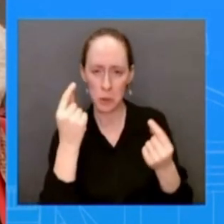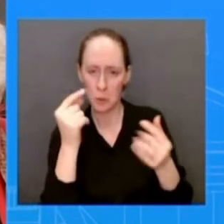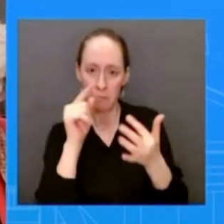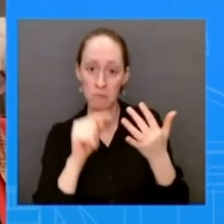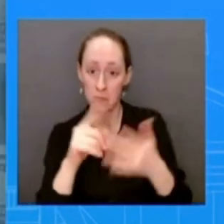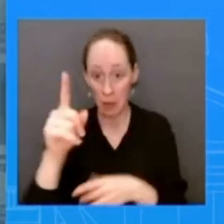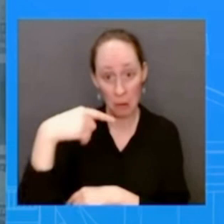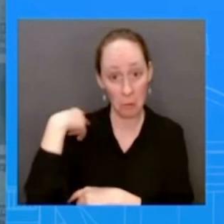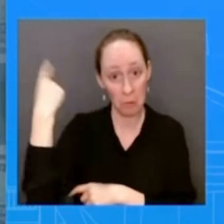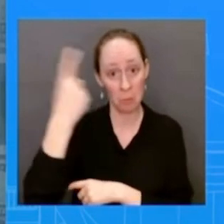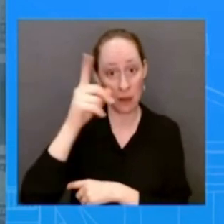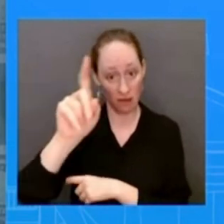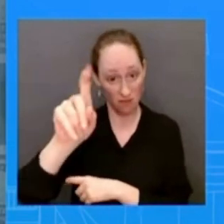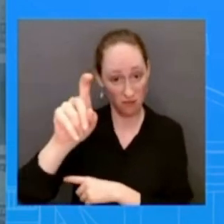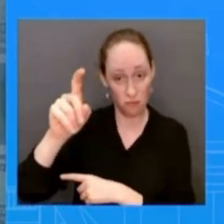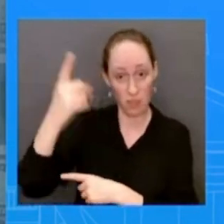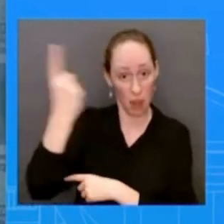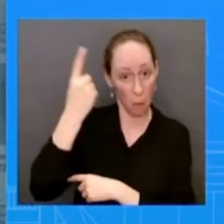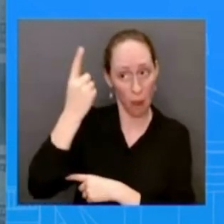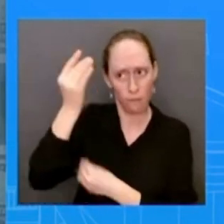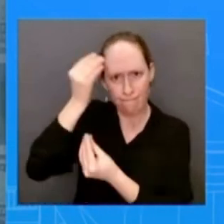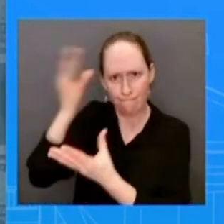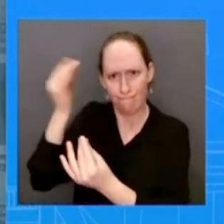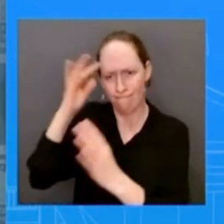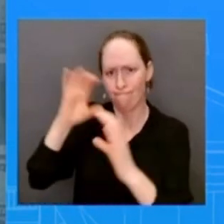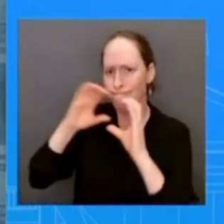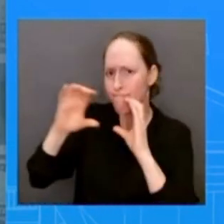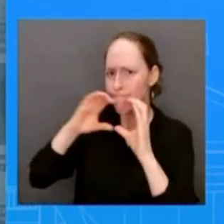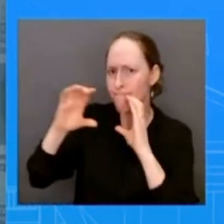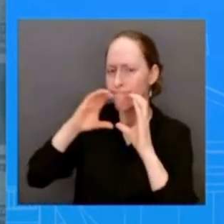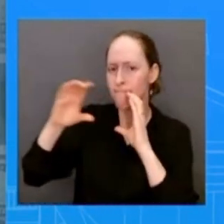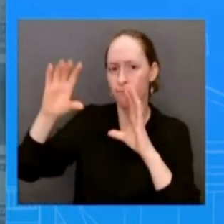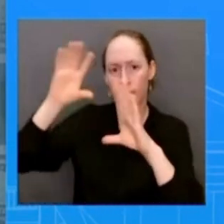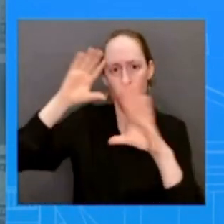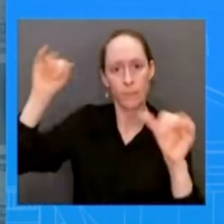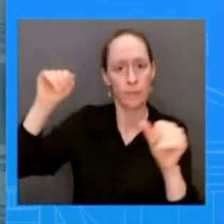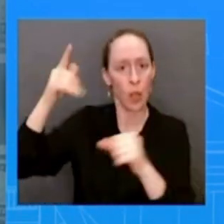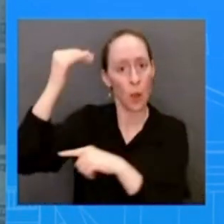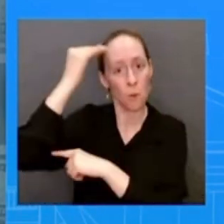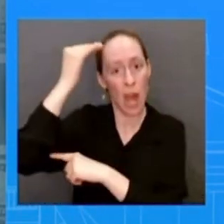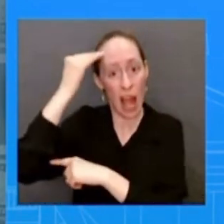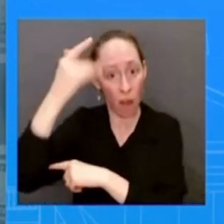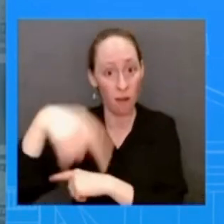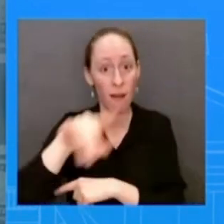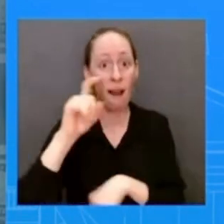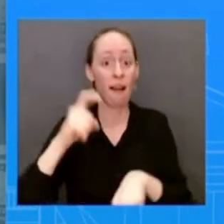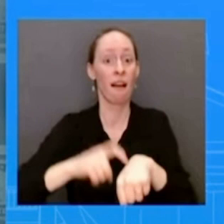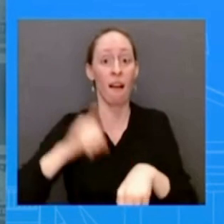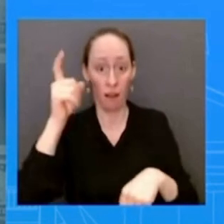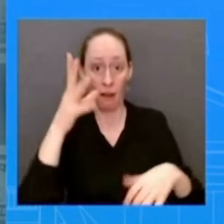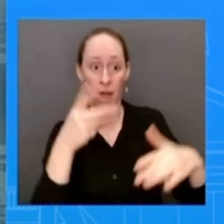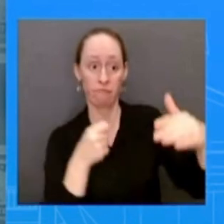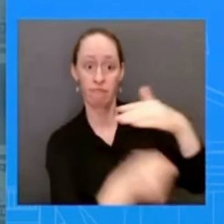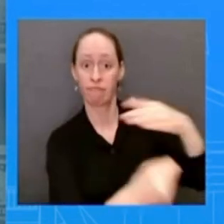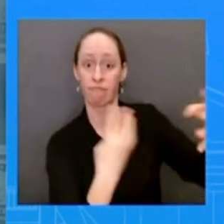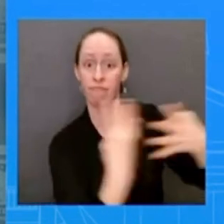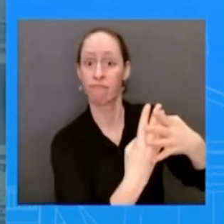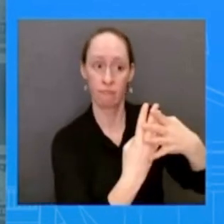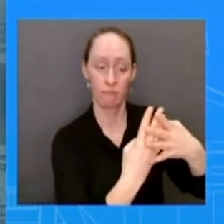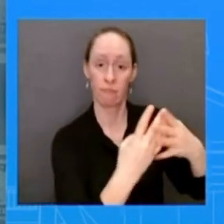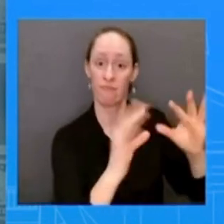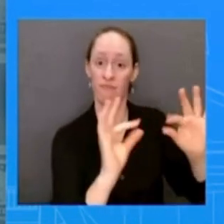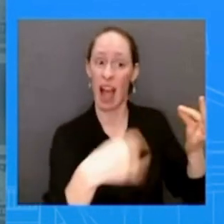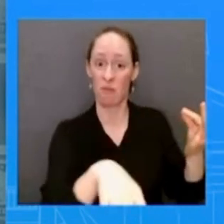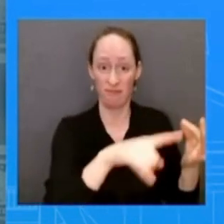policy i don't have any um any conversations to read out on the president's uh president being briefed specifically on uh family